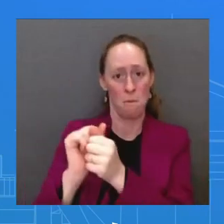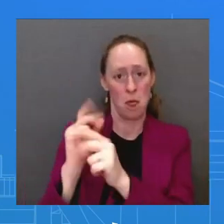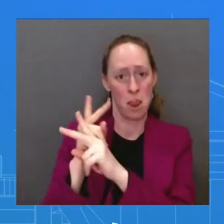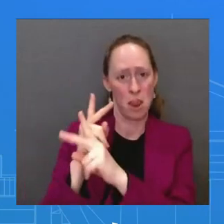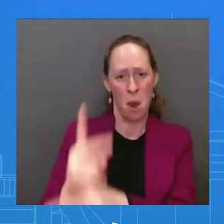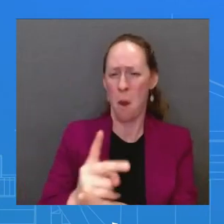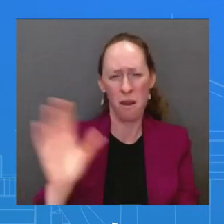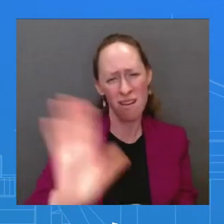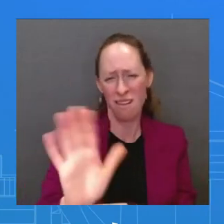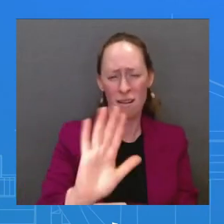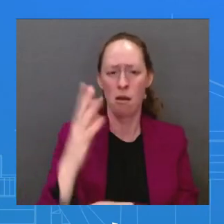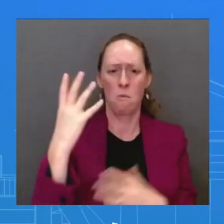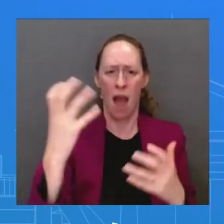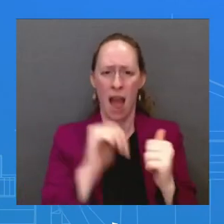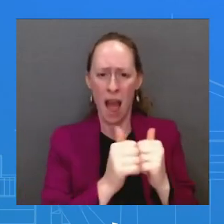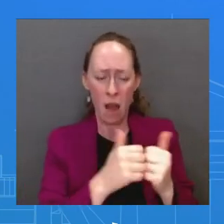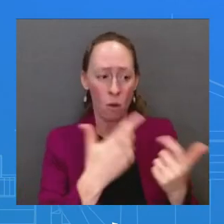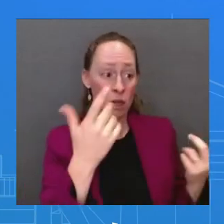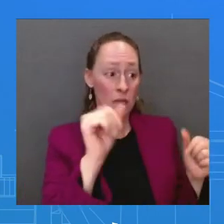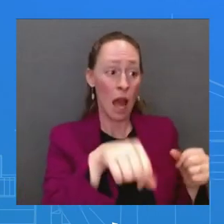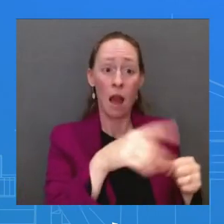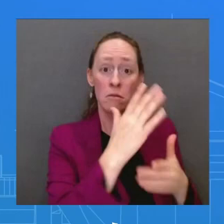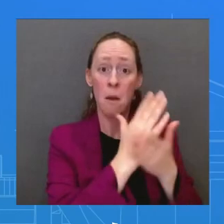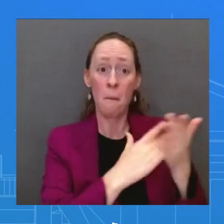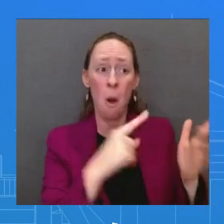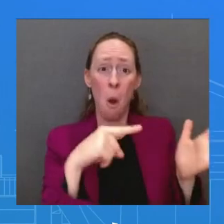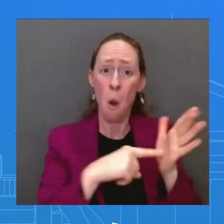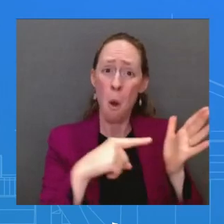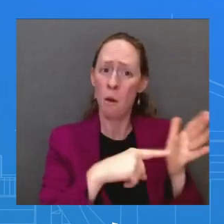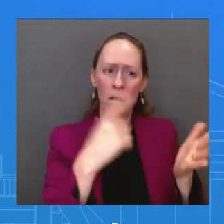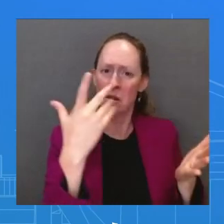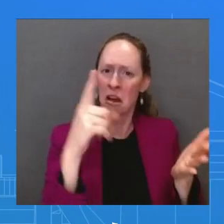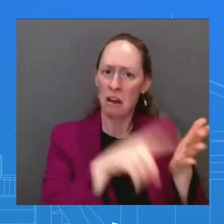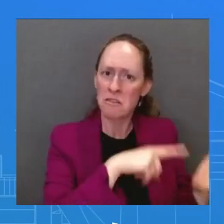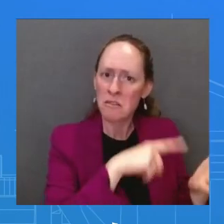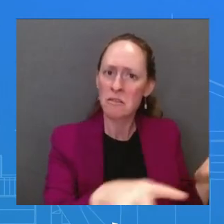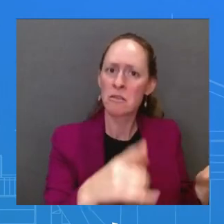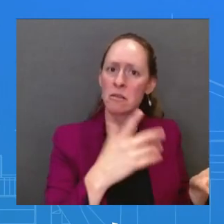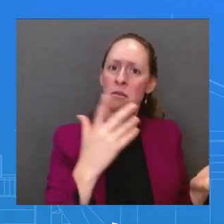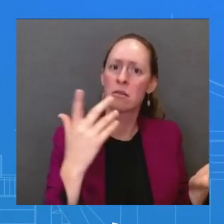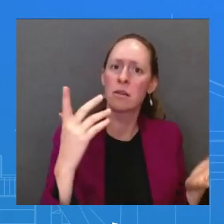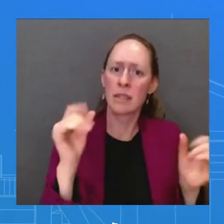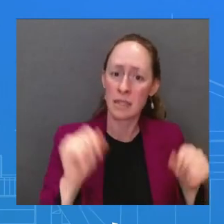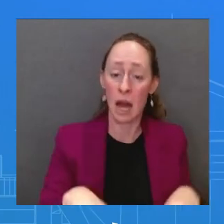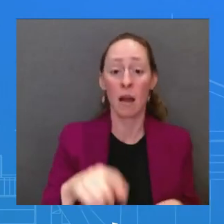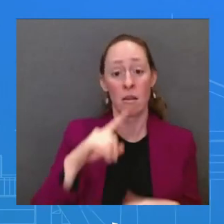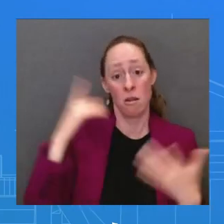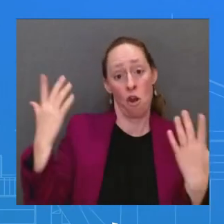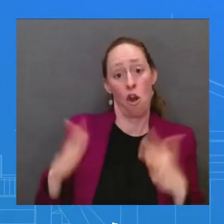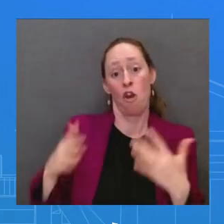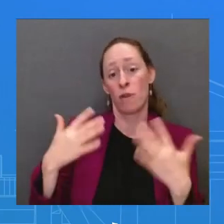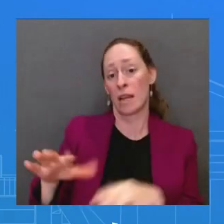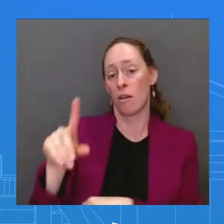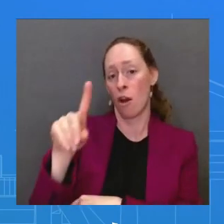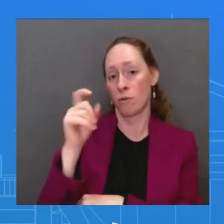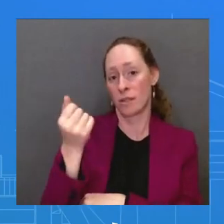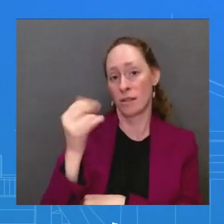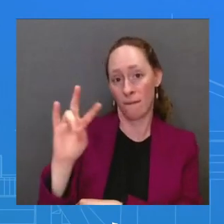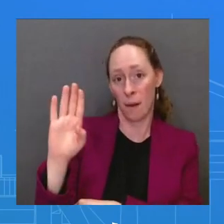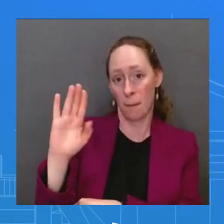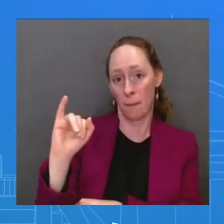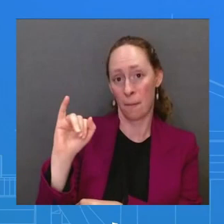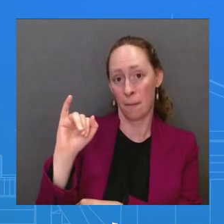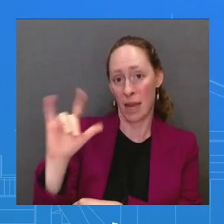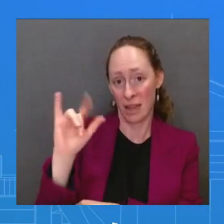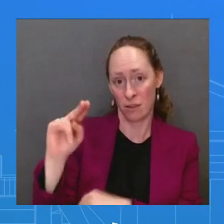to date, the Biden-Harris administration has canceled more than $117 billion in loan debt for 3.4 million borrowers.